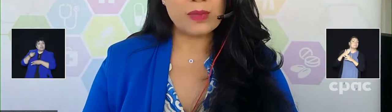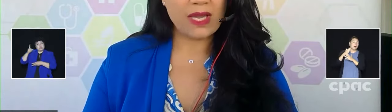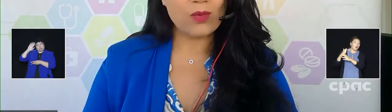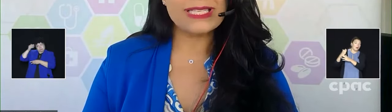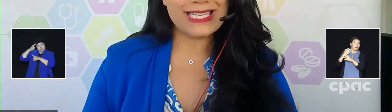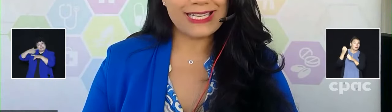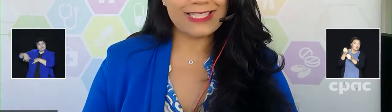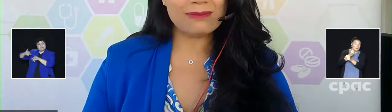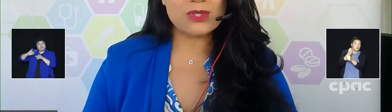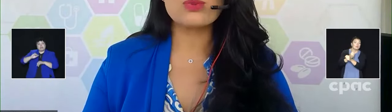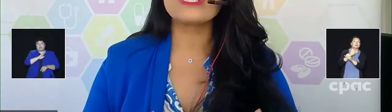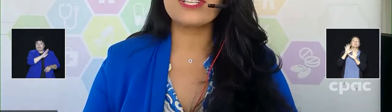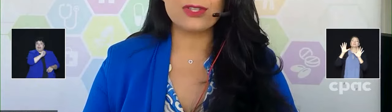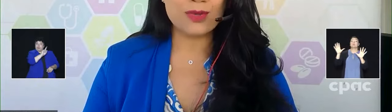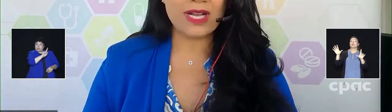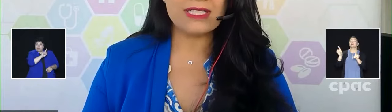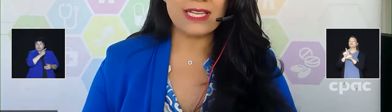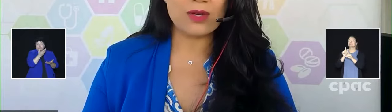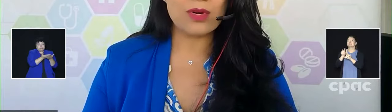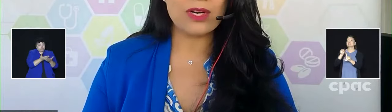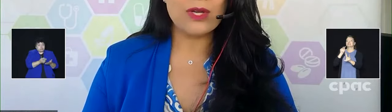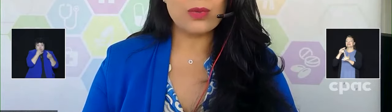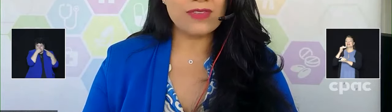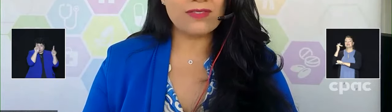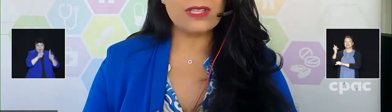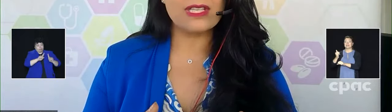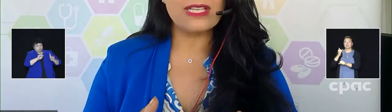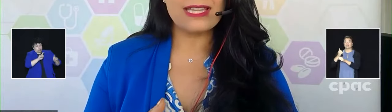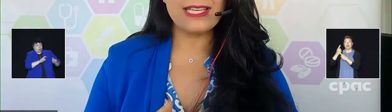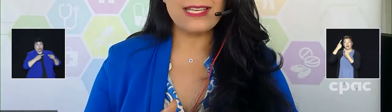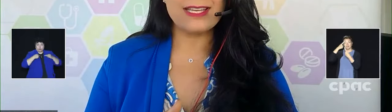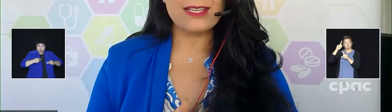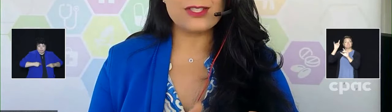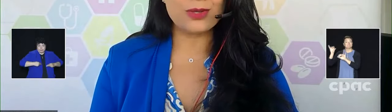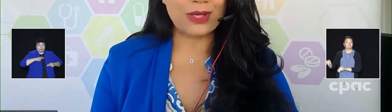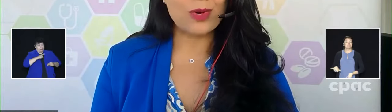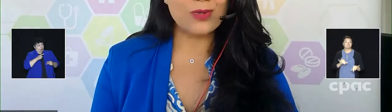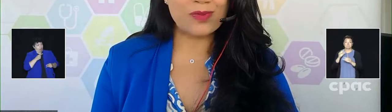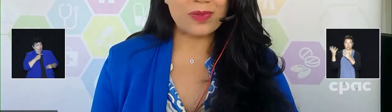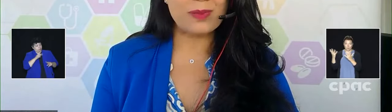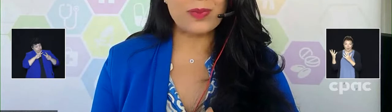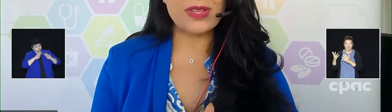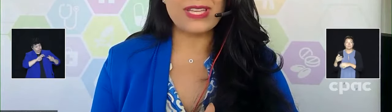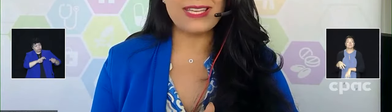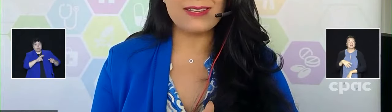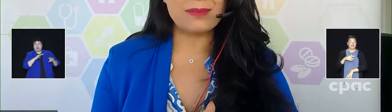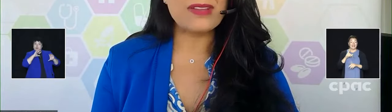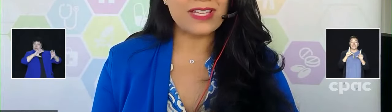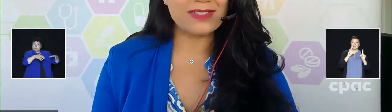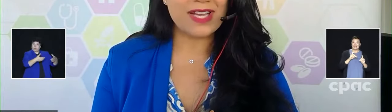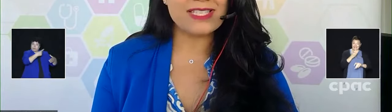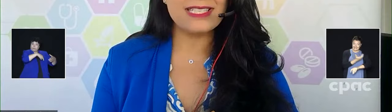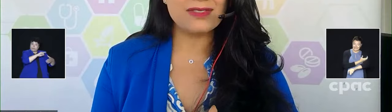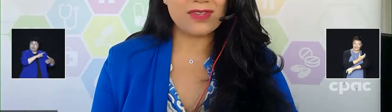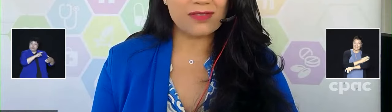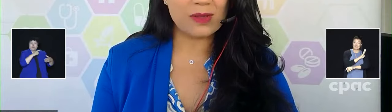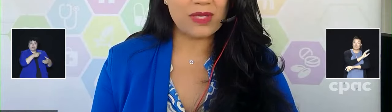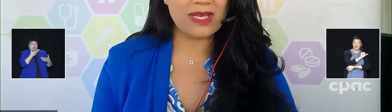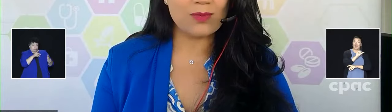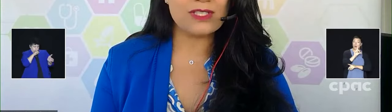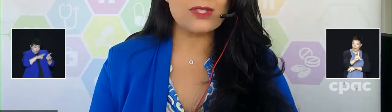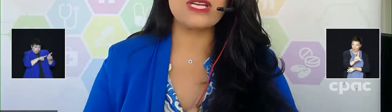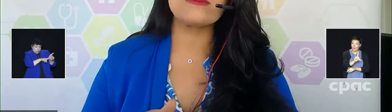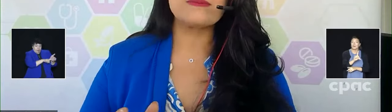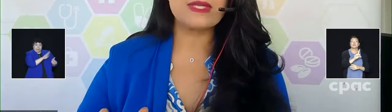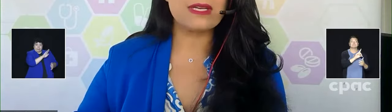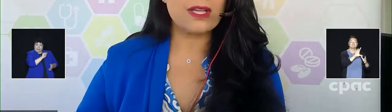have the BA-1 data, so clinical trial data where we've given one group of people the bivalent vaccine involving